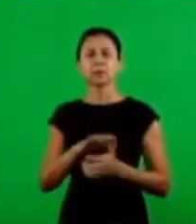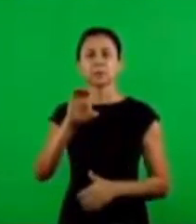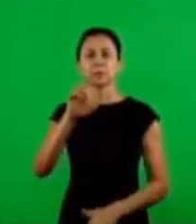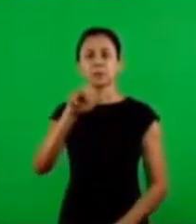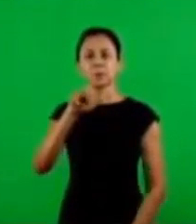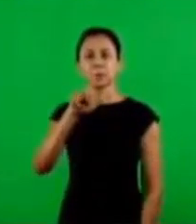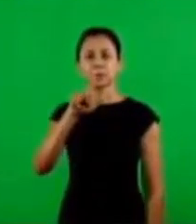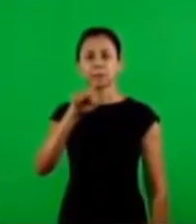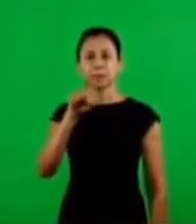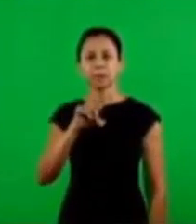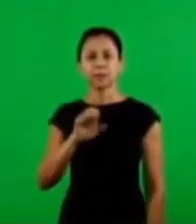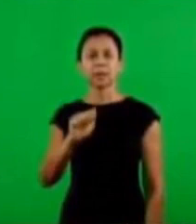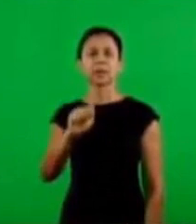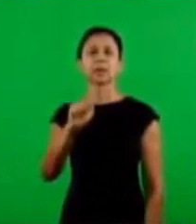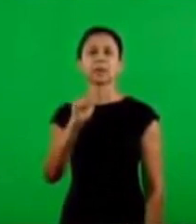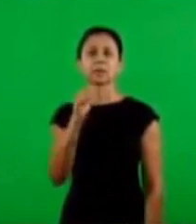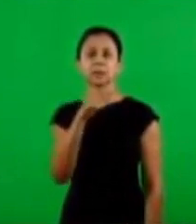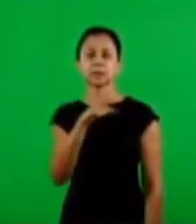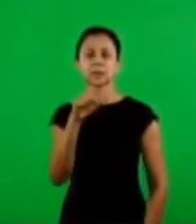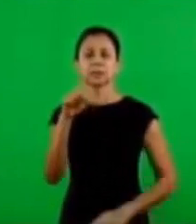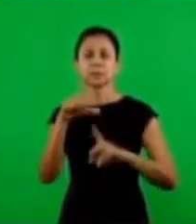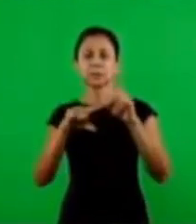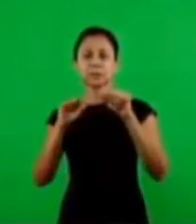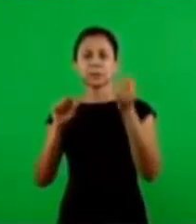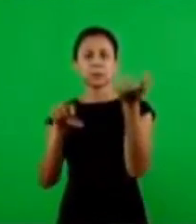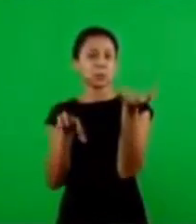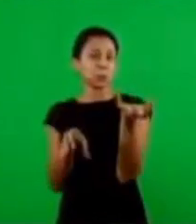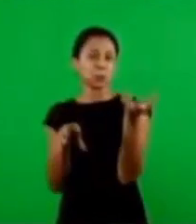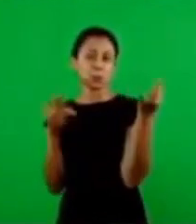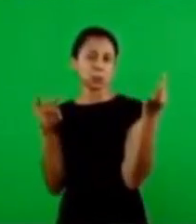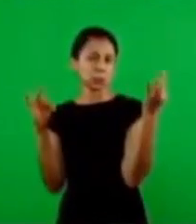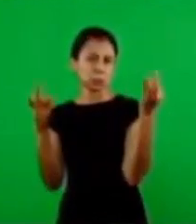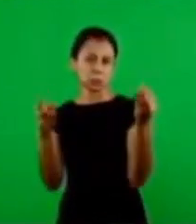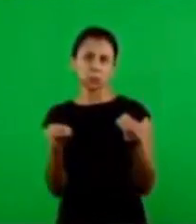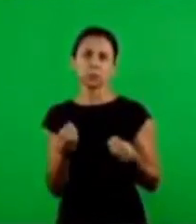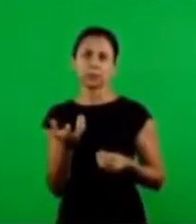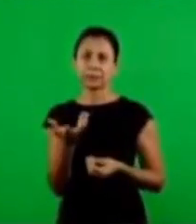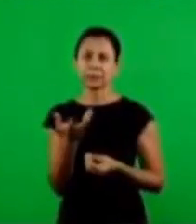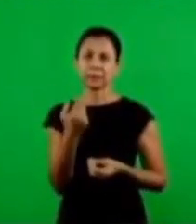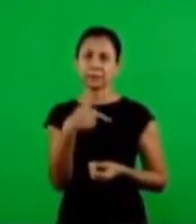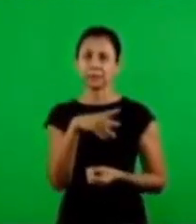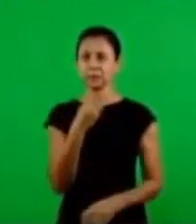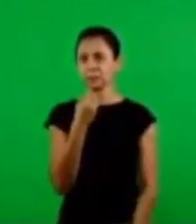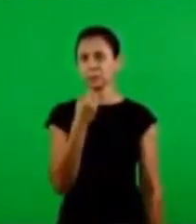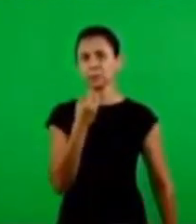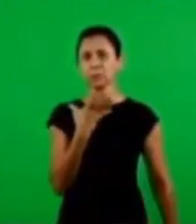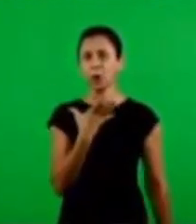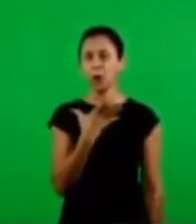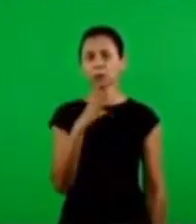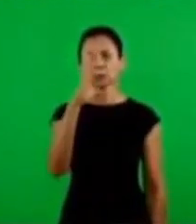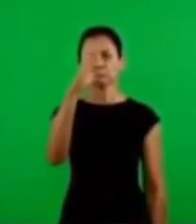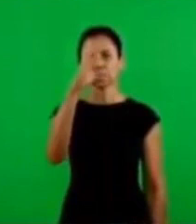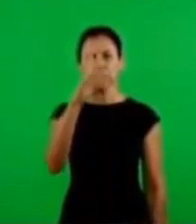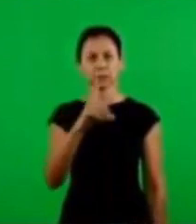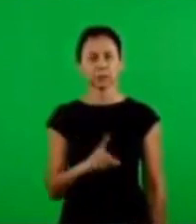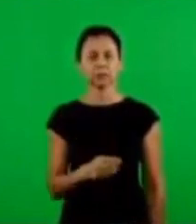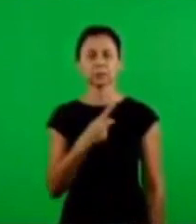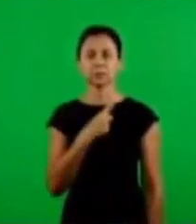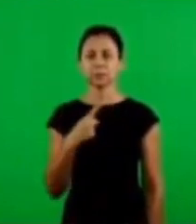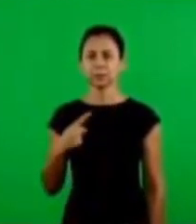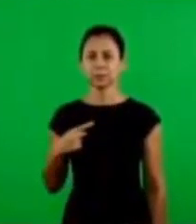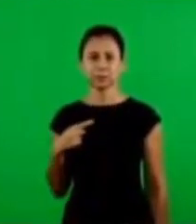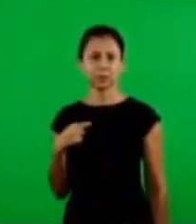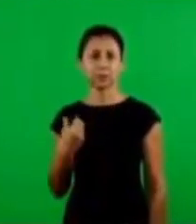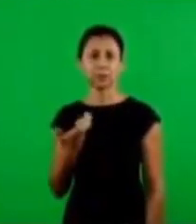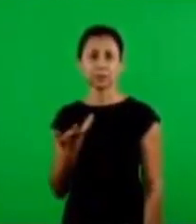speak on brazilia because brazilia they want everything for brazilia everything there is great the